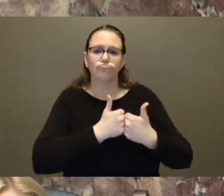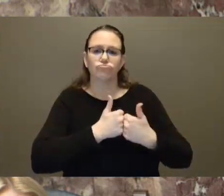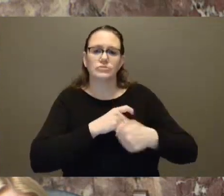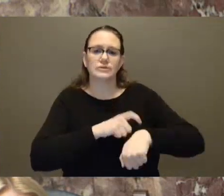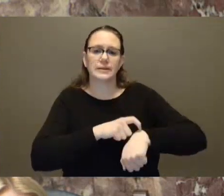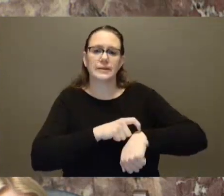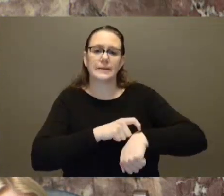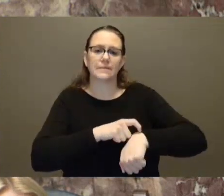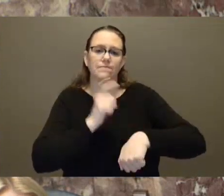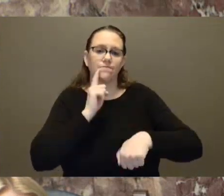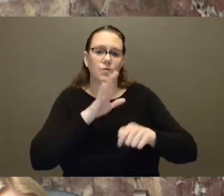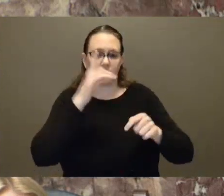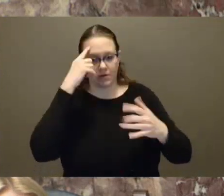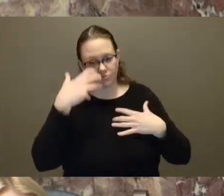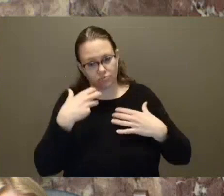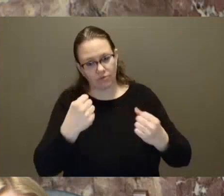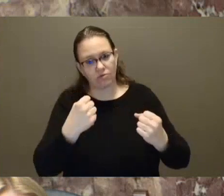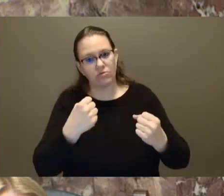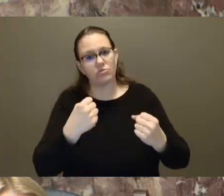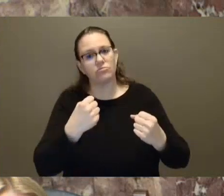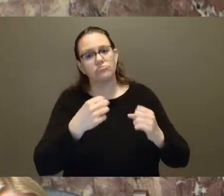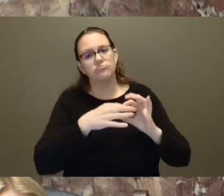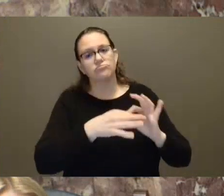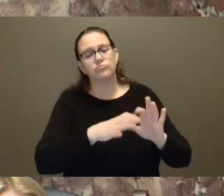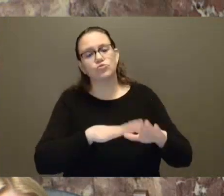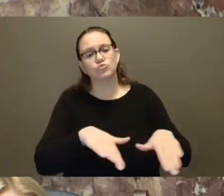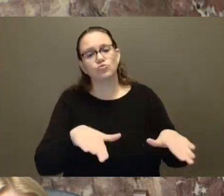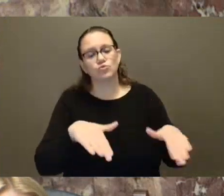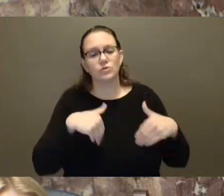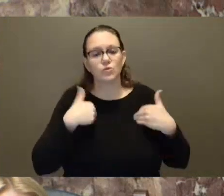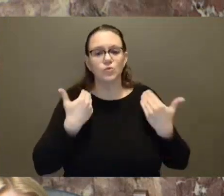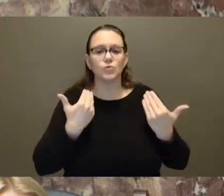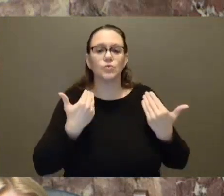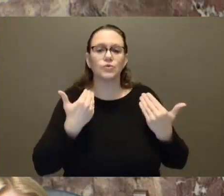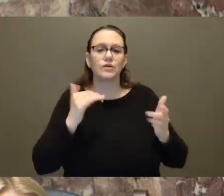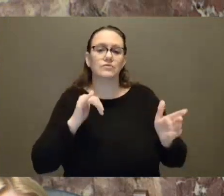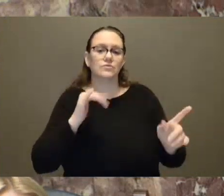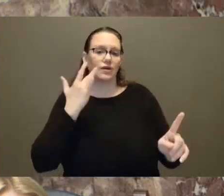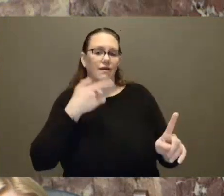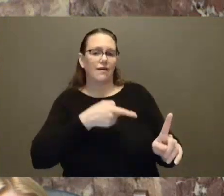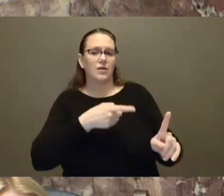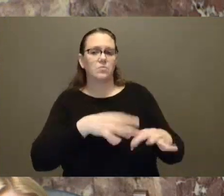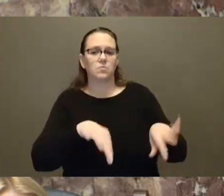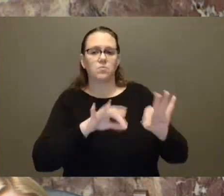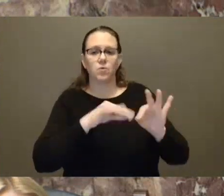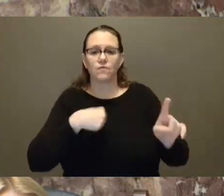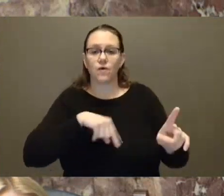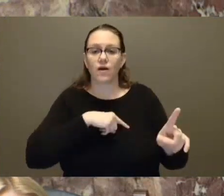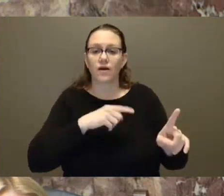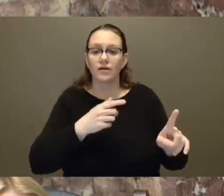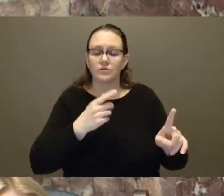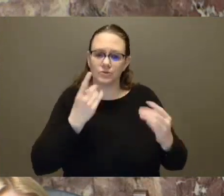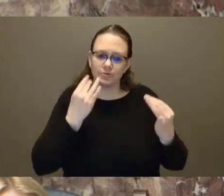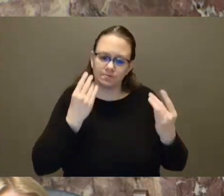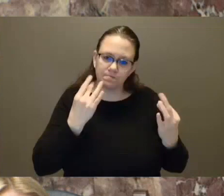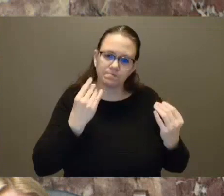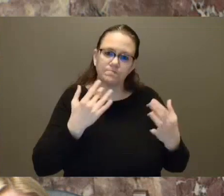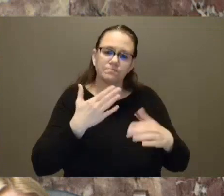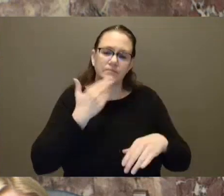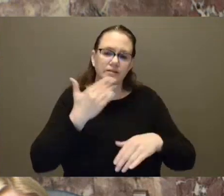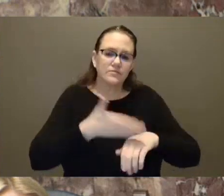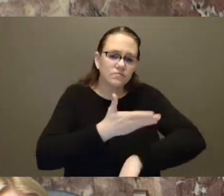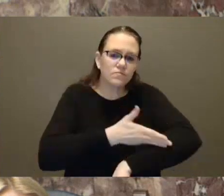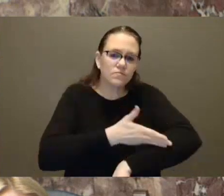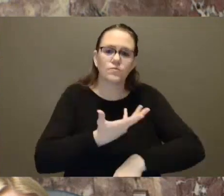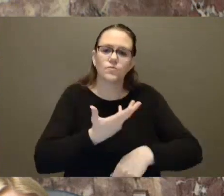is so necessary to do to provide supports to children and youth, working with our school system, working with our child and youth mental